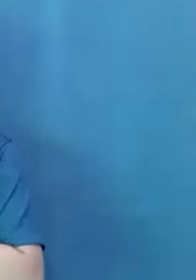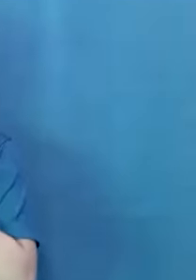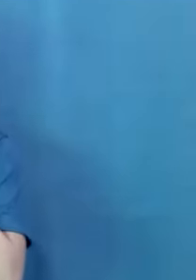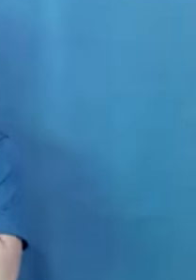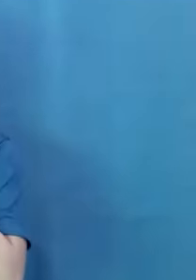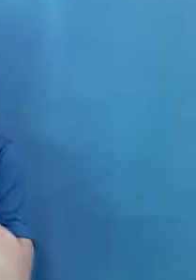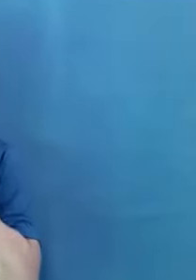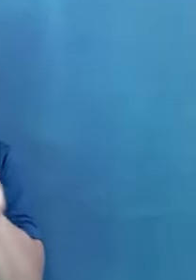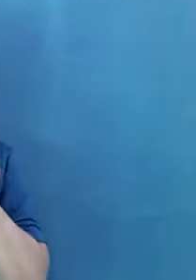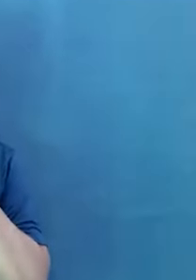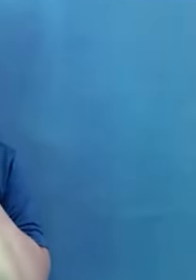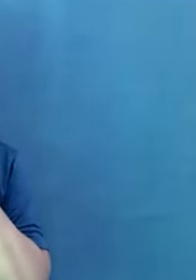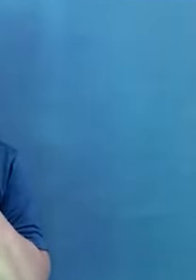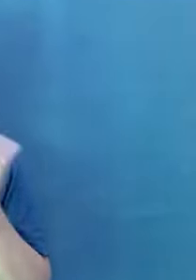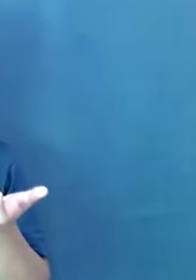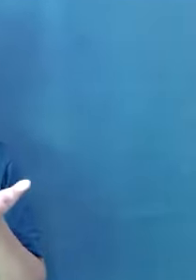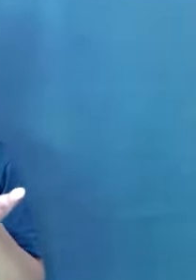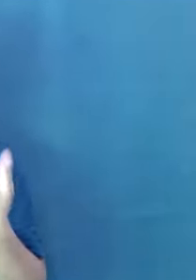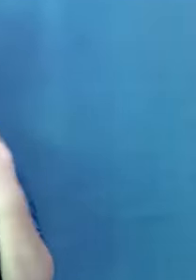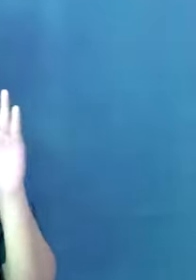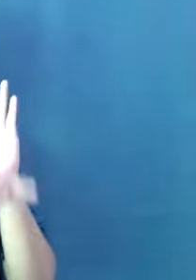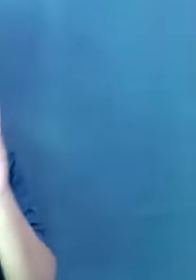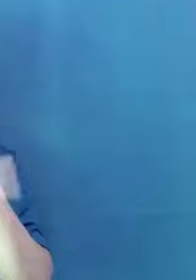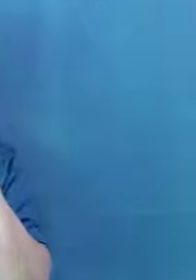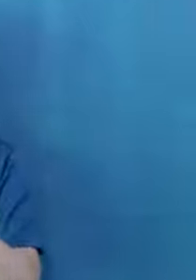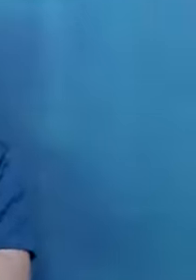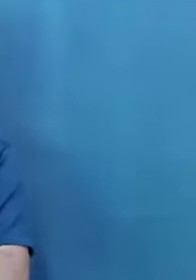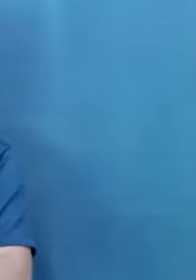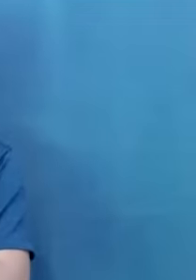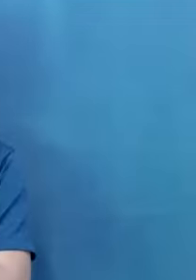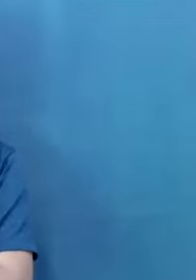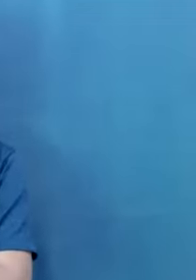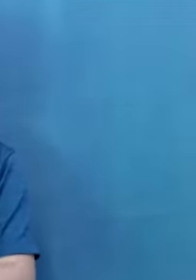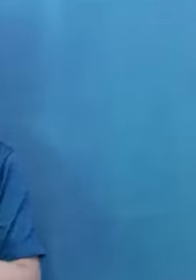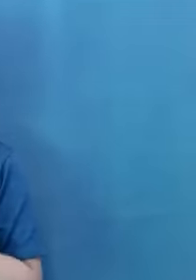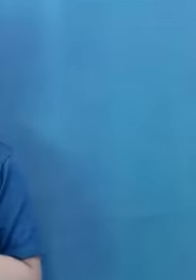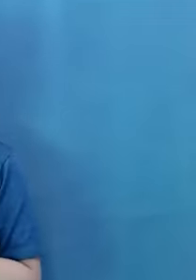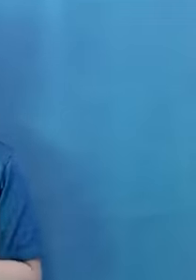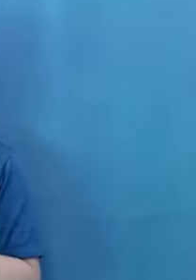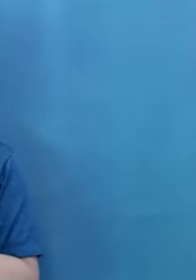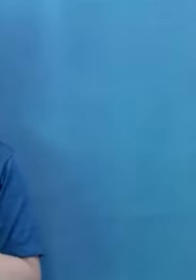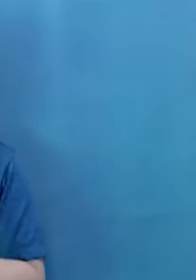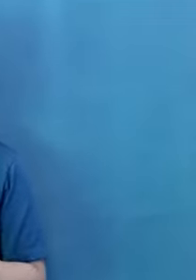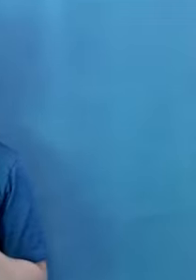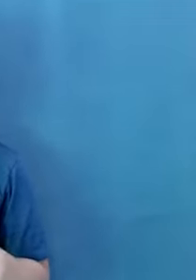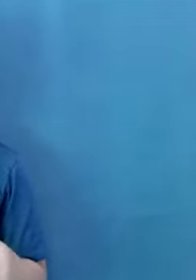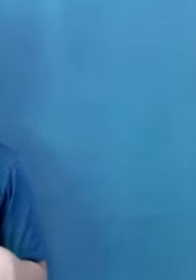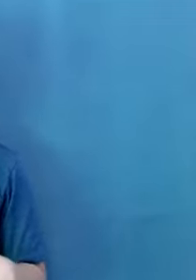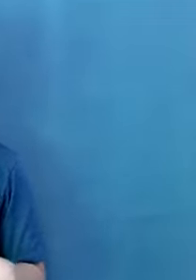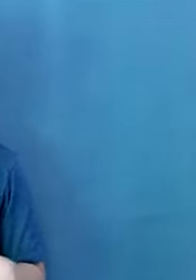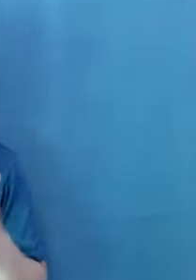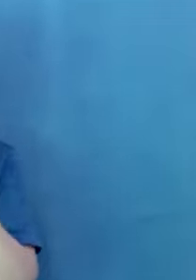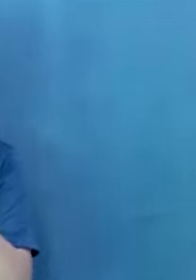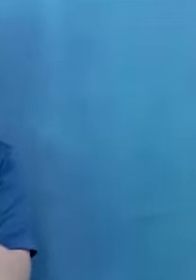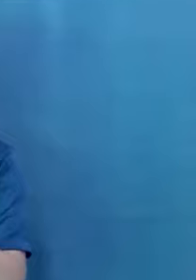happy to share more of that through the links that I'll be providing. So yes, I'll be sharing the contrast checker for the colors,